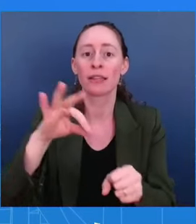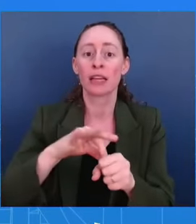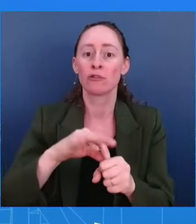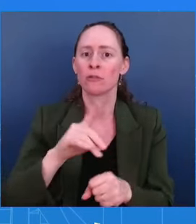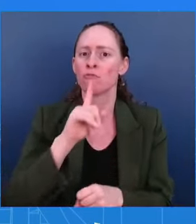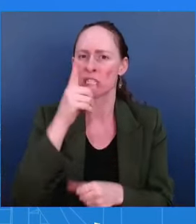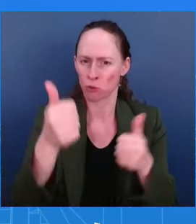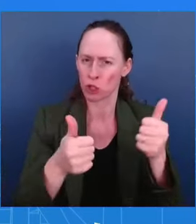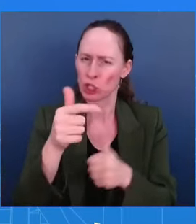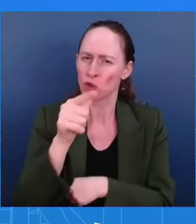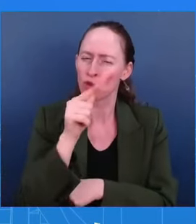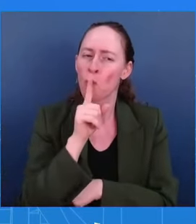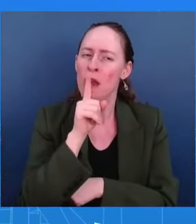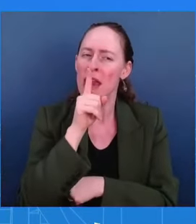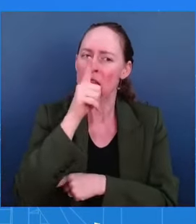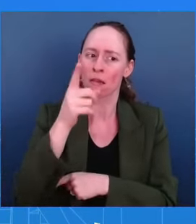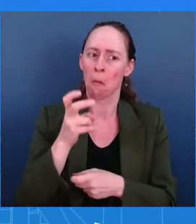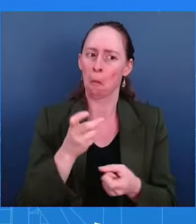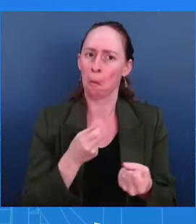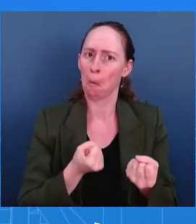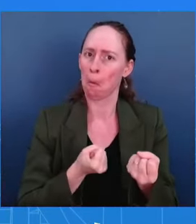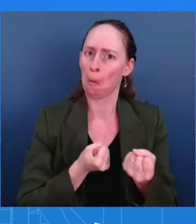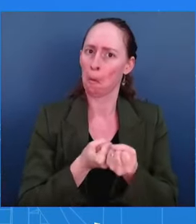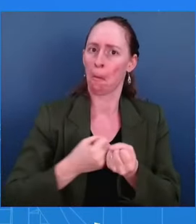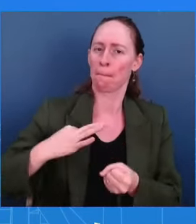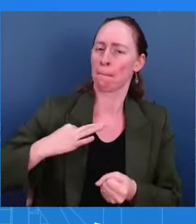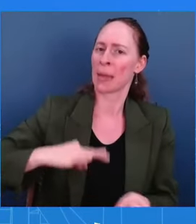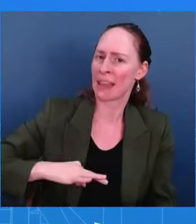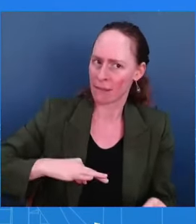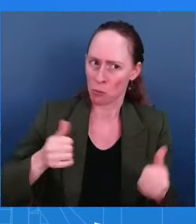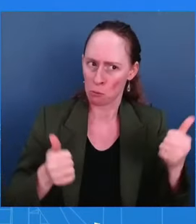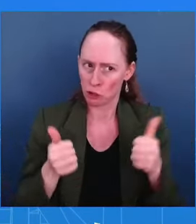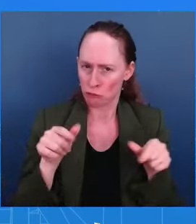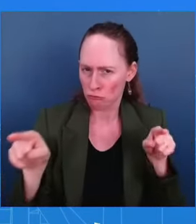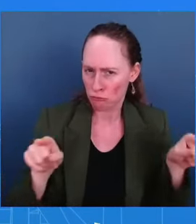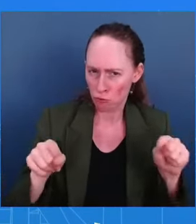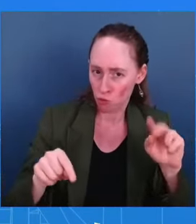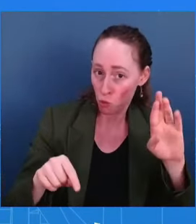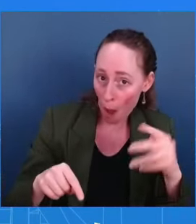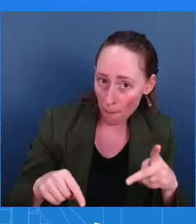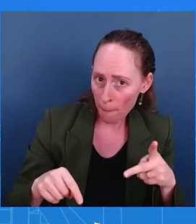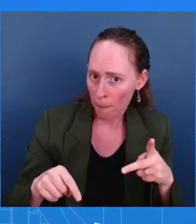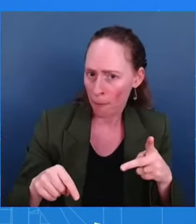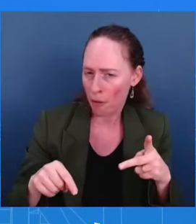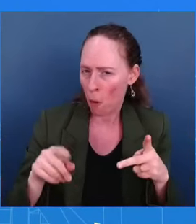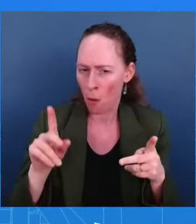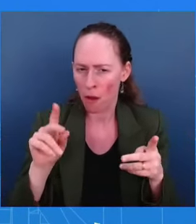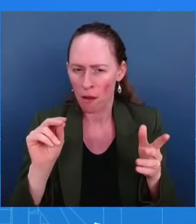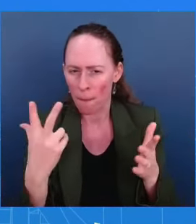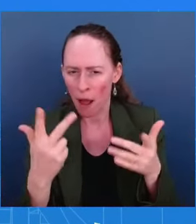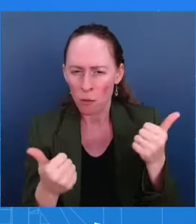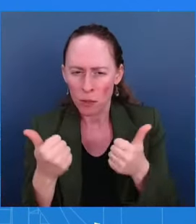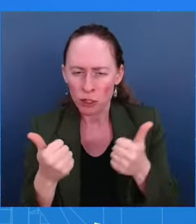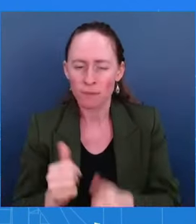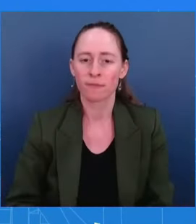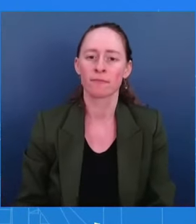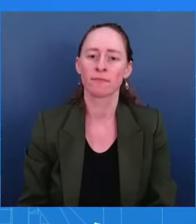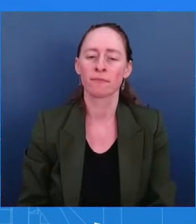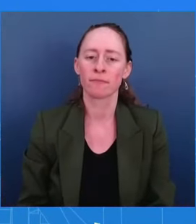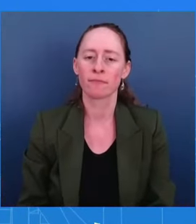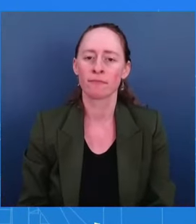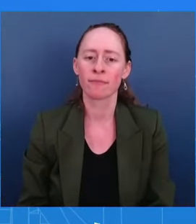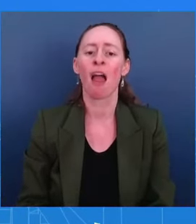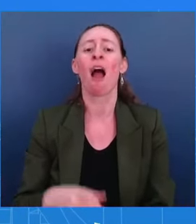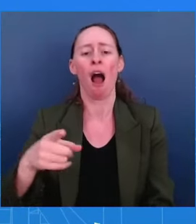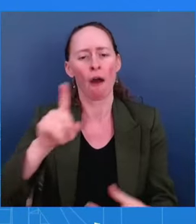second question, I think, look, in Iran's case, it was very clear. As I mentioned in my opening statement and I think the Attorney General did too, very clear that they